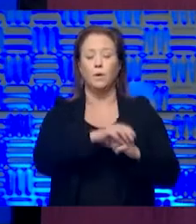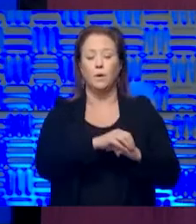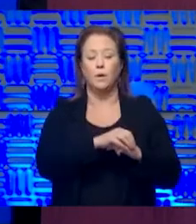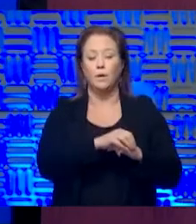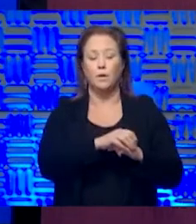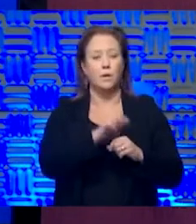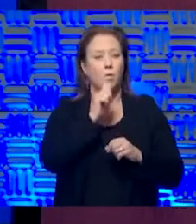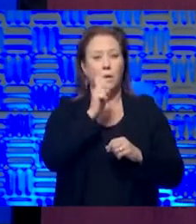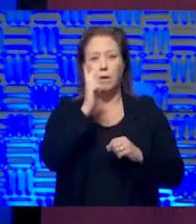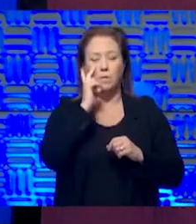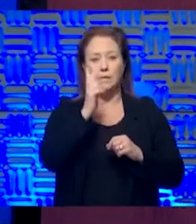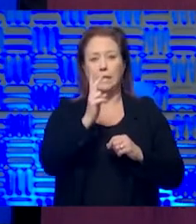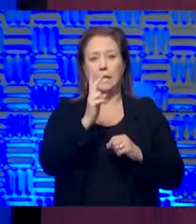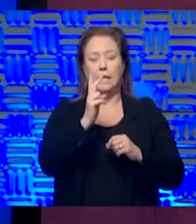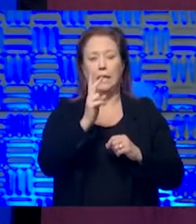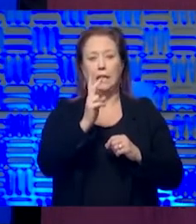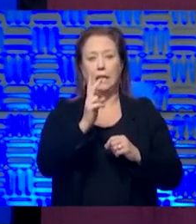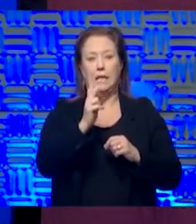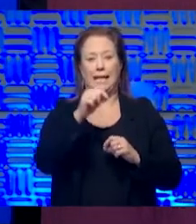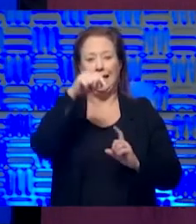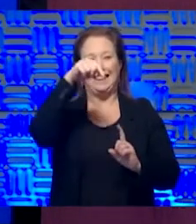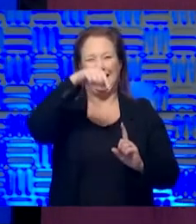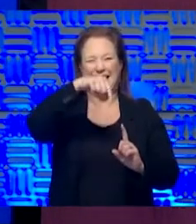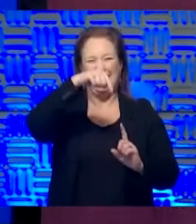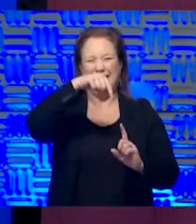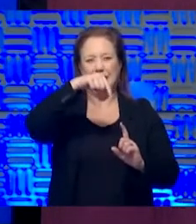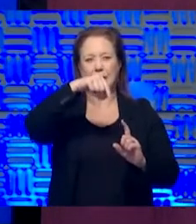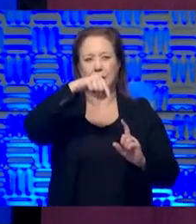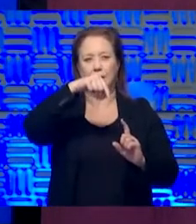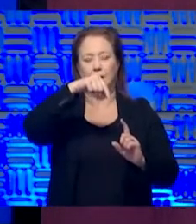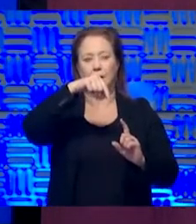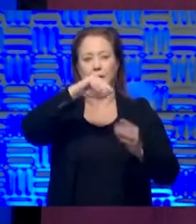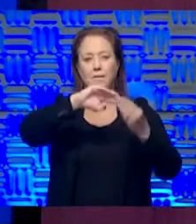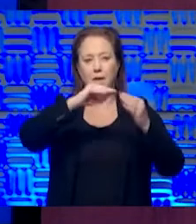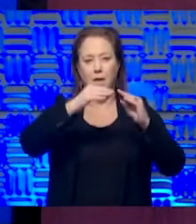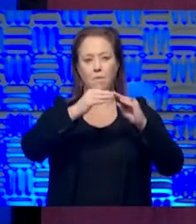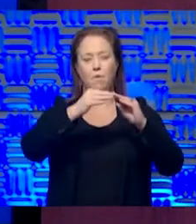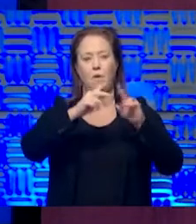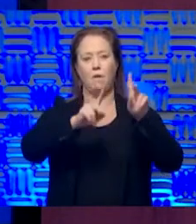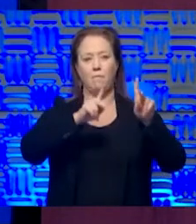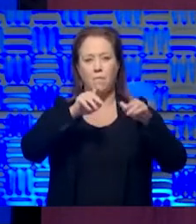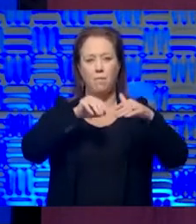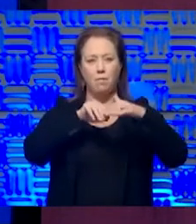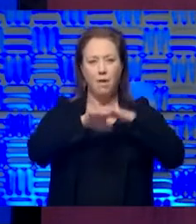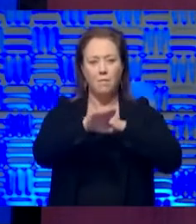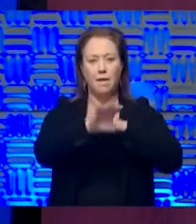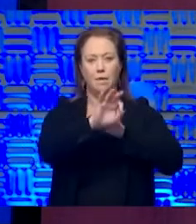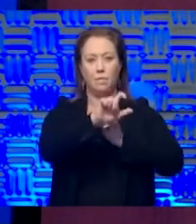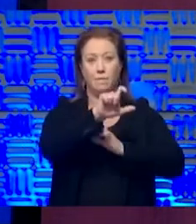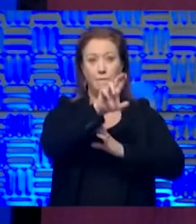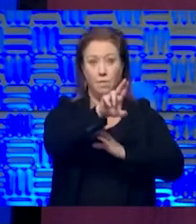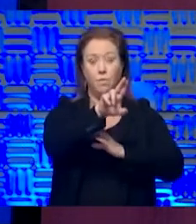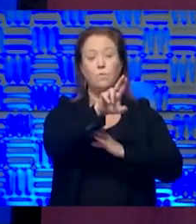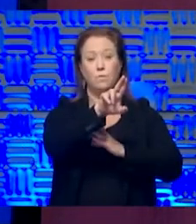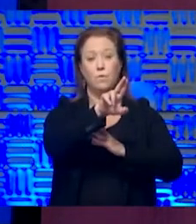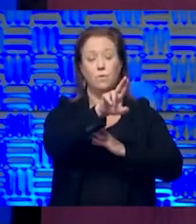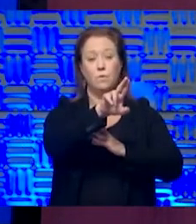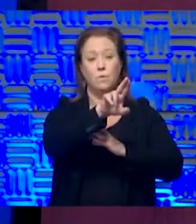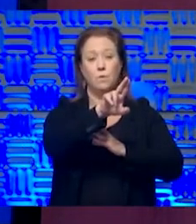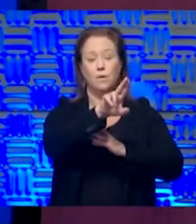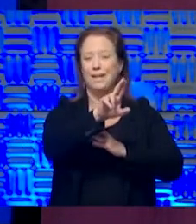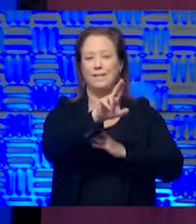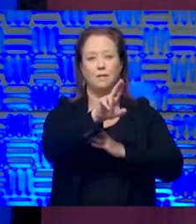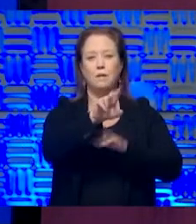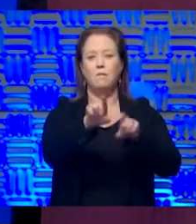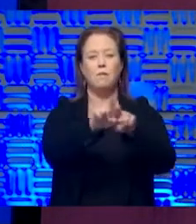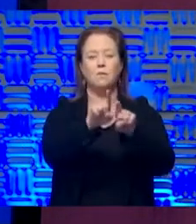we don't see this number of admissions coming into the hospital with influenza, nor do